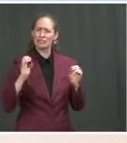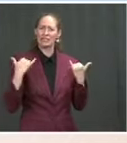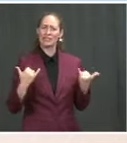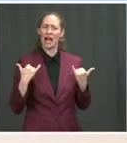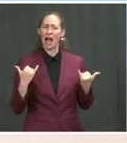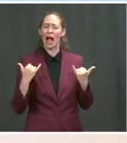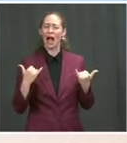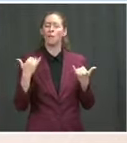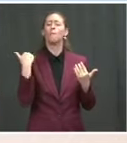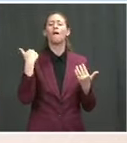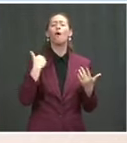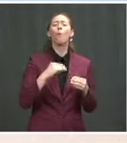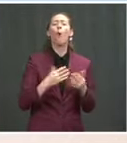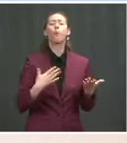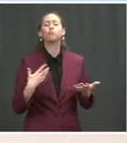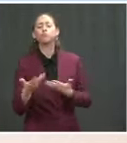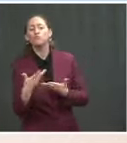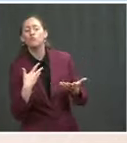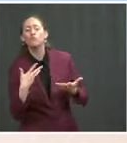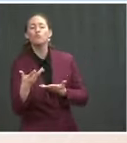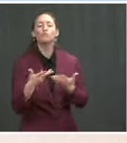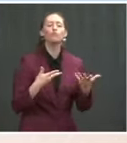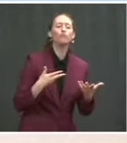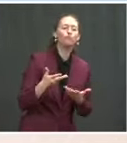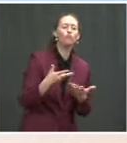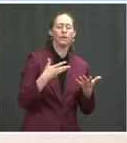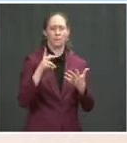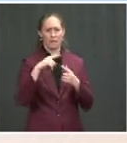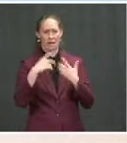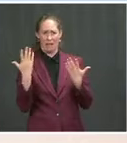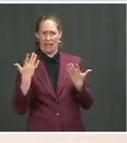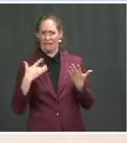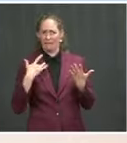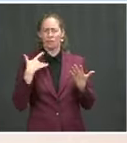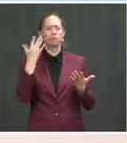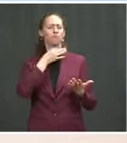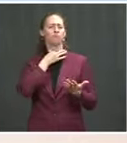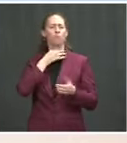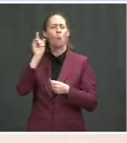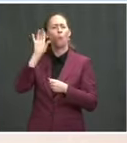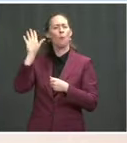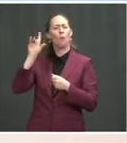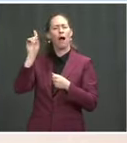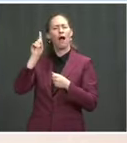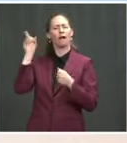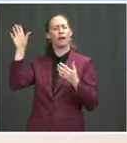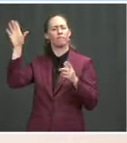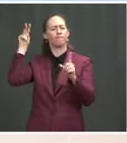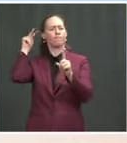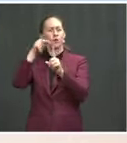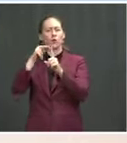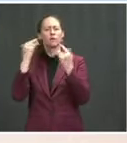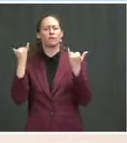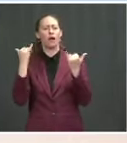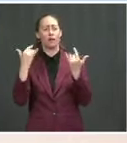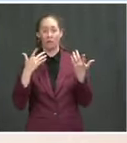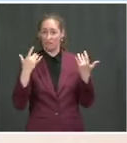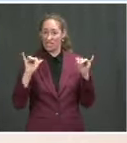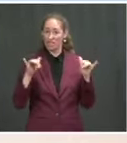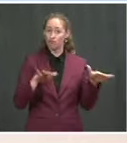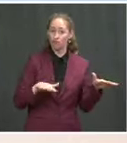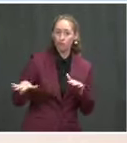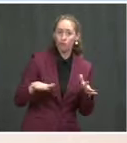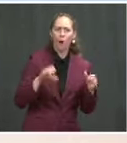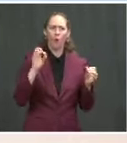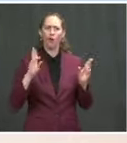with outreach? How would you describe where his head is right now concerning how quickly something can get done? Because there are a lot of people who are feeling